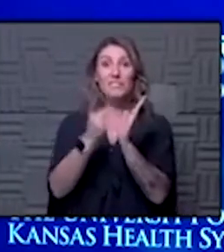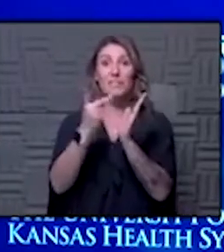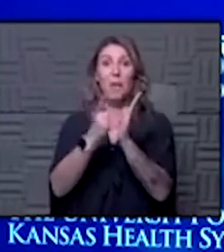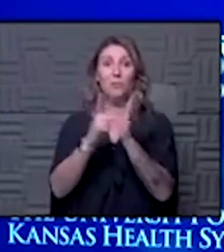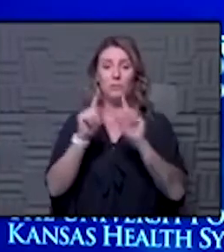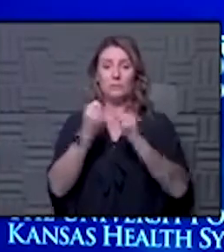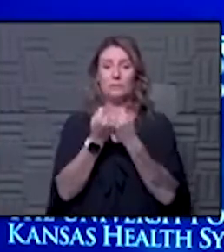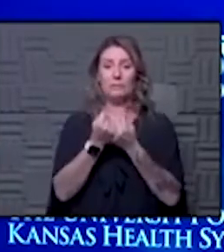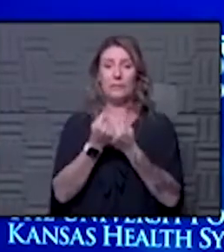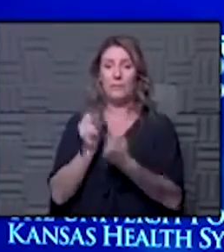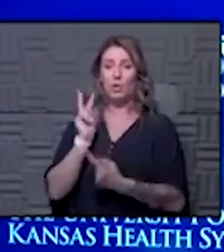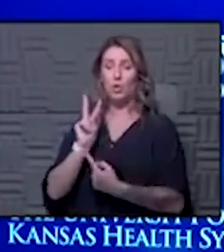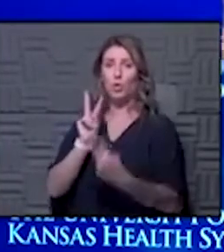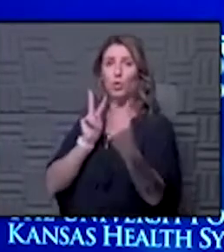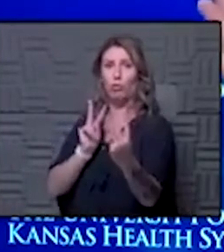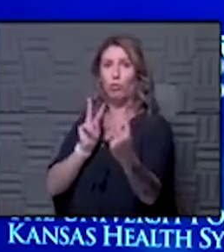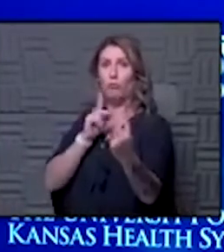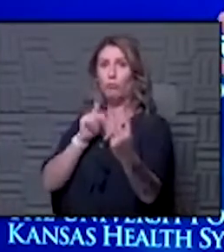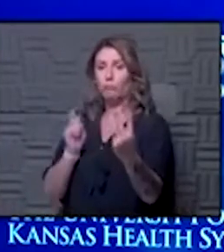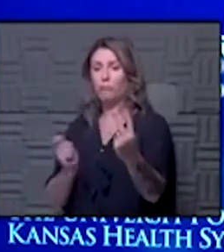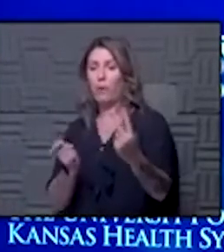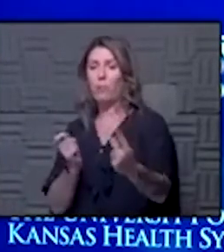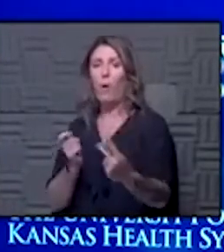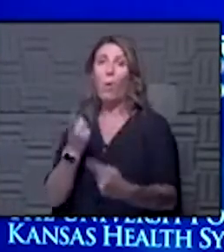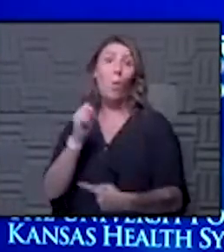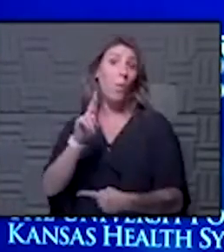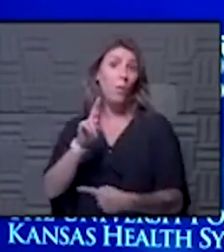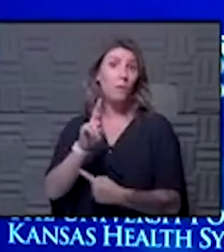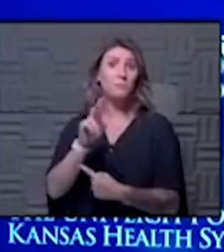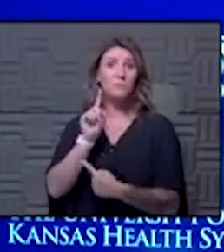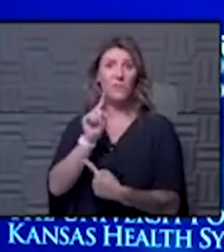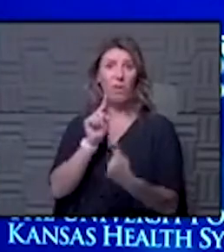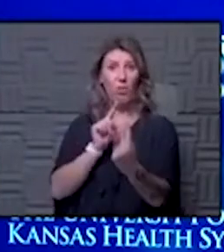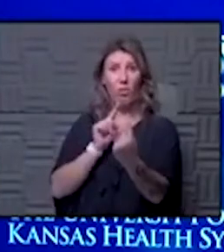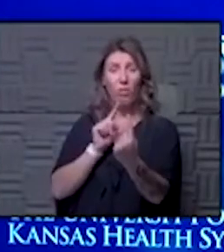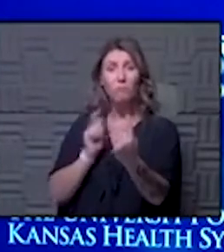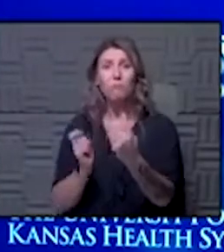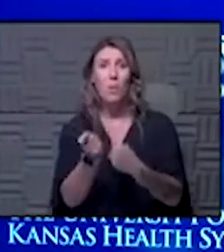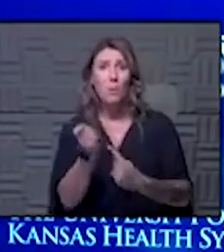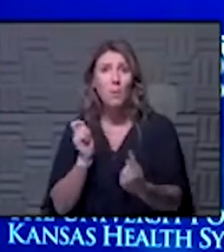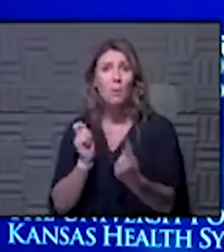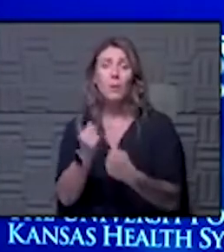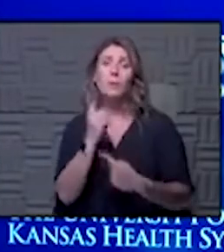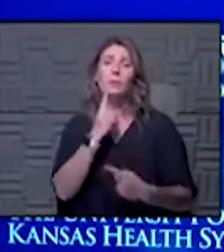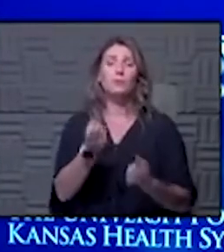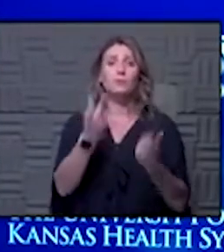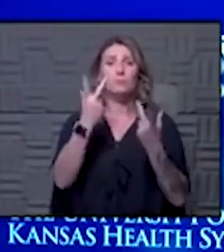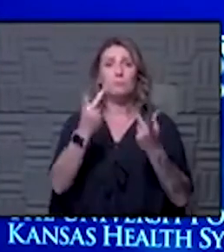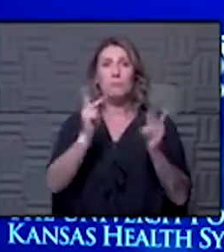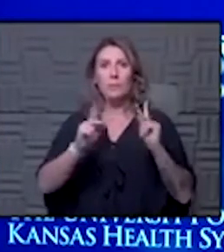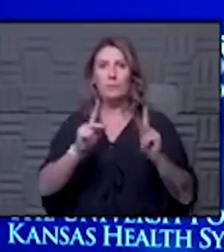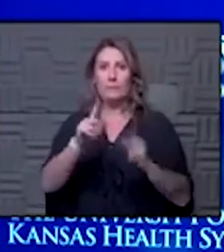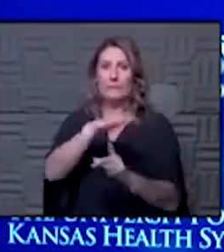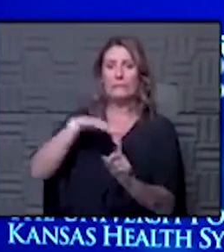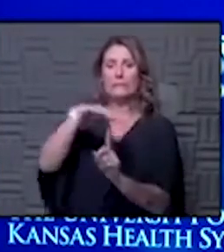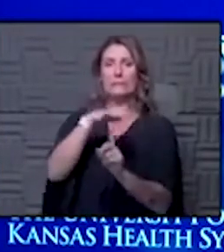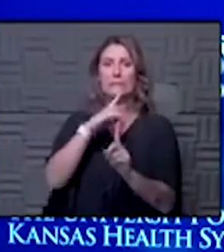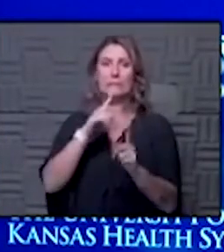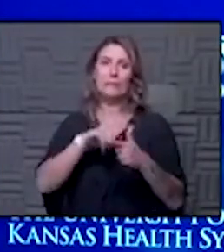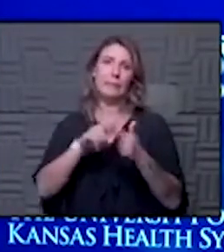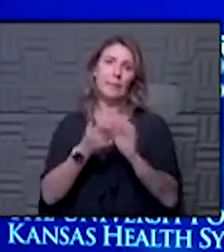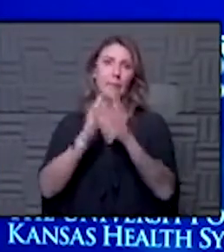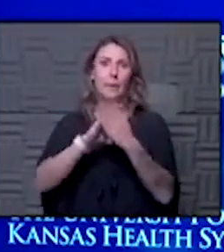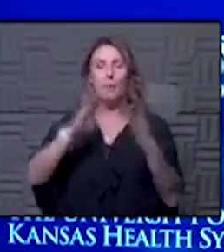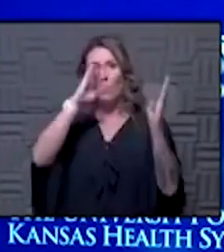there you're probably okay on let's say a single cord on a double but i think you start getting too many people inside that bubble and then you have to worry about it so i think it's more